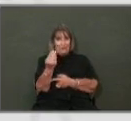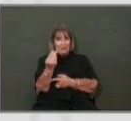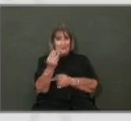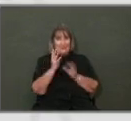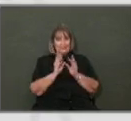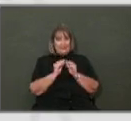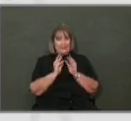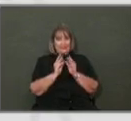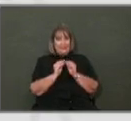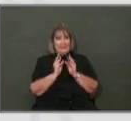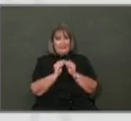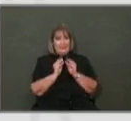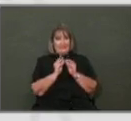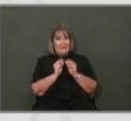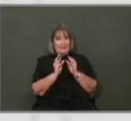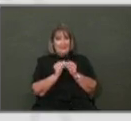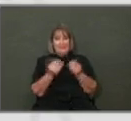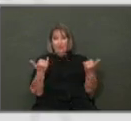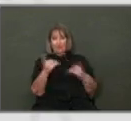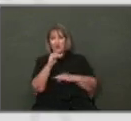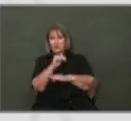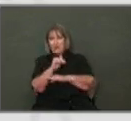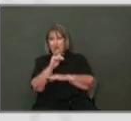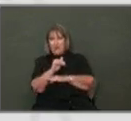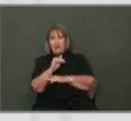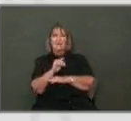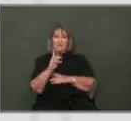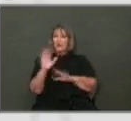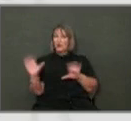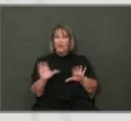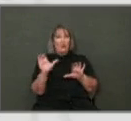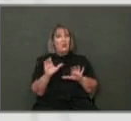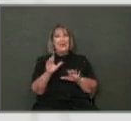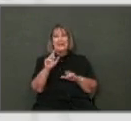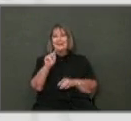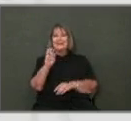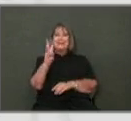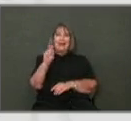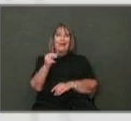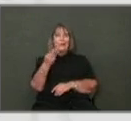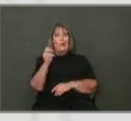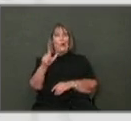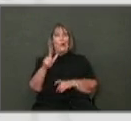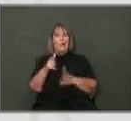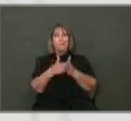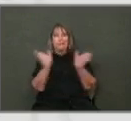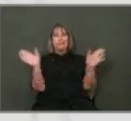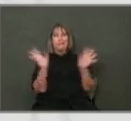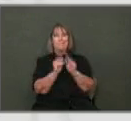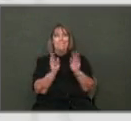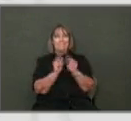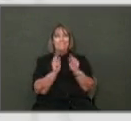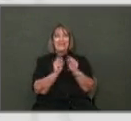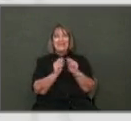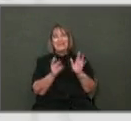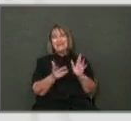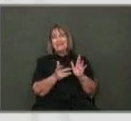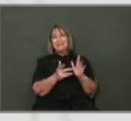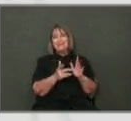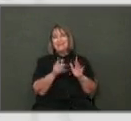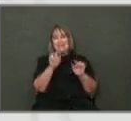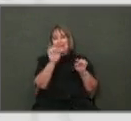We're doing the town halls. Tonight is the second one. We're doing them in every district. We've got two public hearings downtown on September